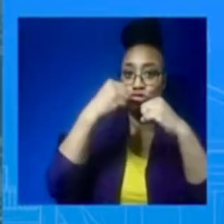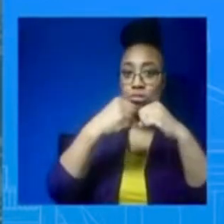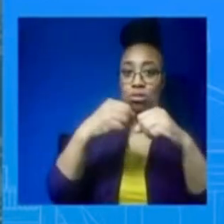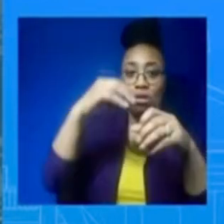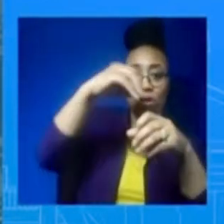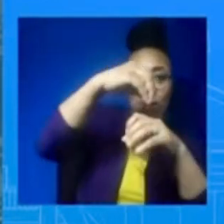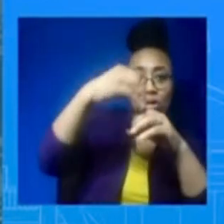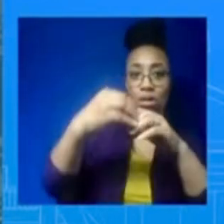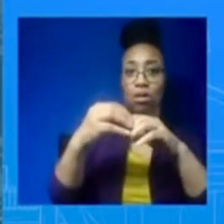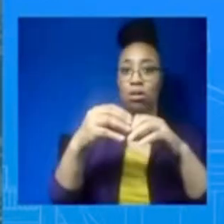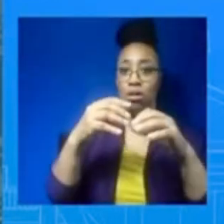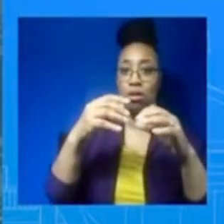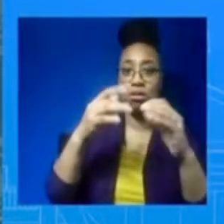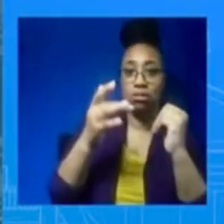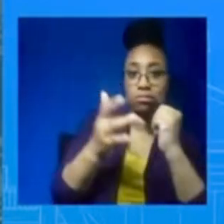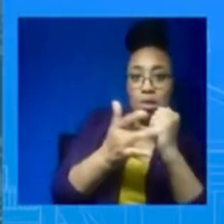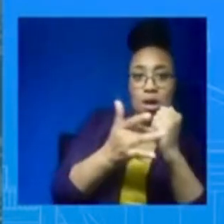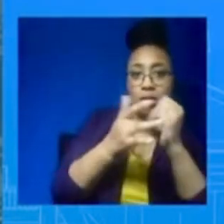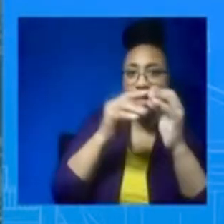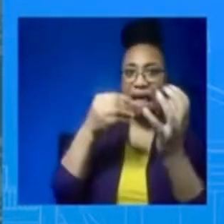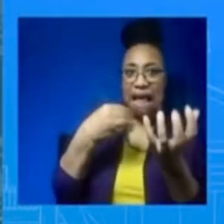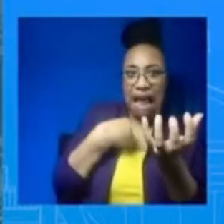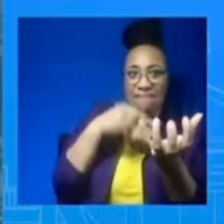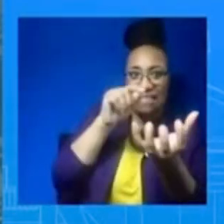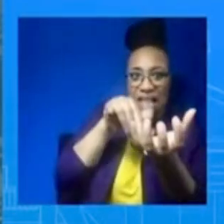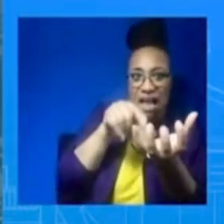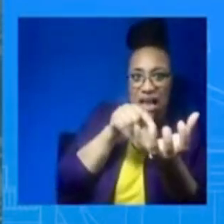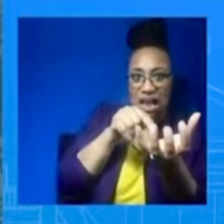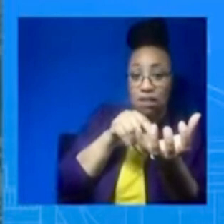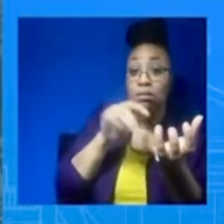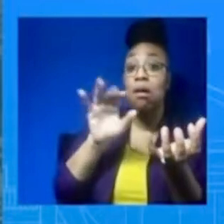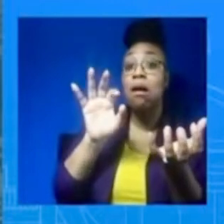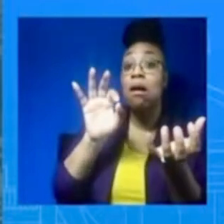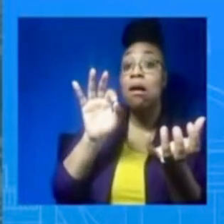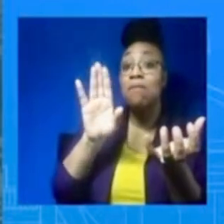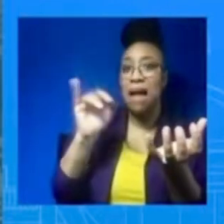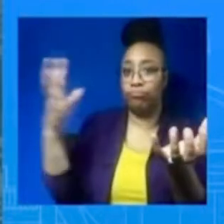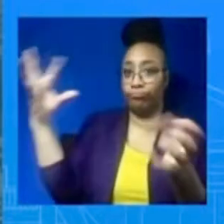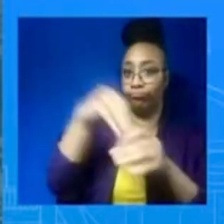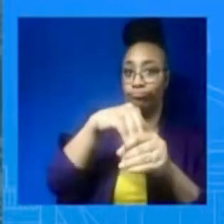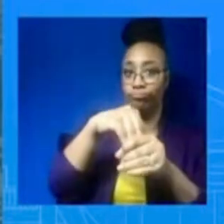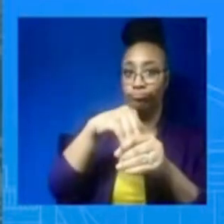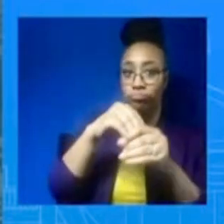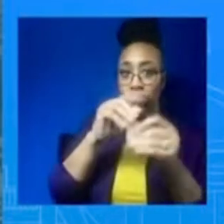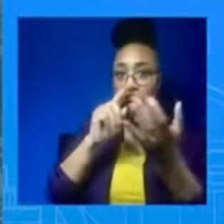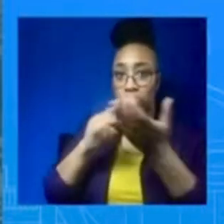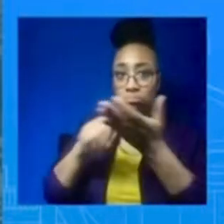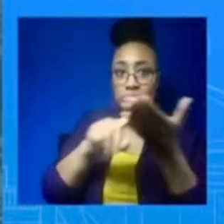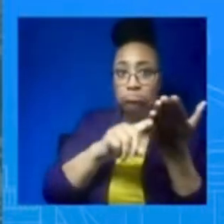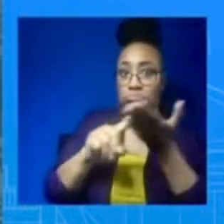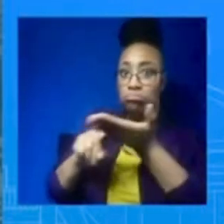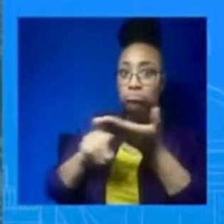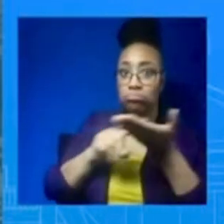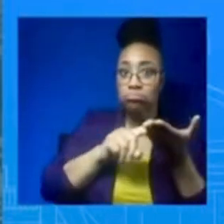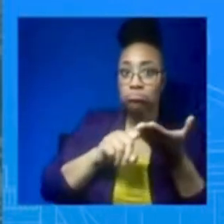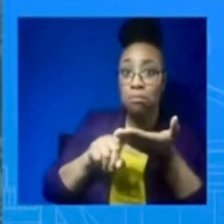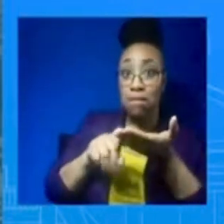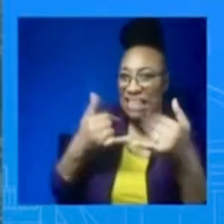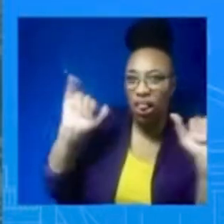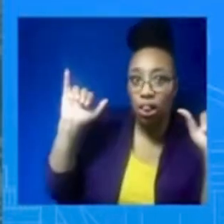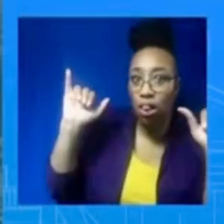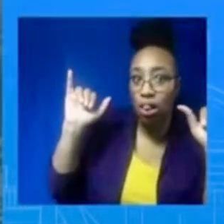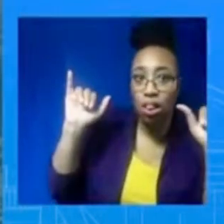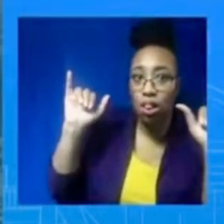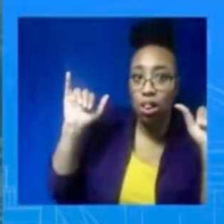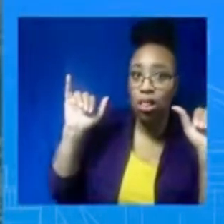in Quantico. They're analyzing it. They're looking at it. And we need to let them do their work in a thoughtful, deliberate way. I want to caveat all this by saying there